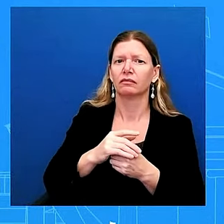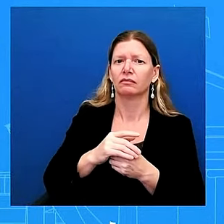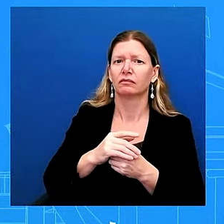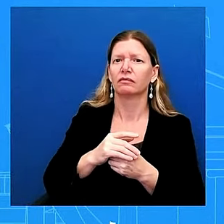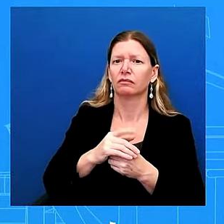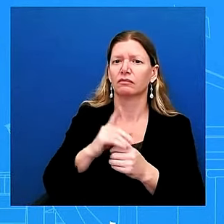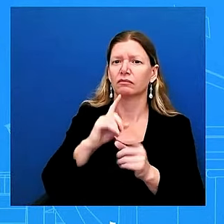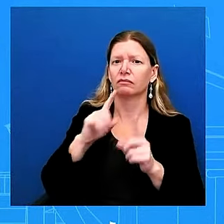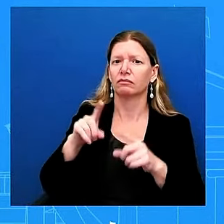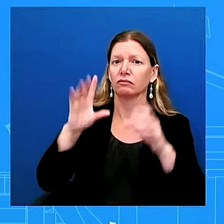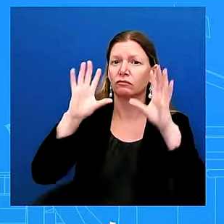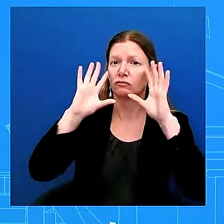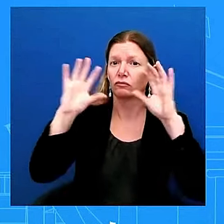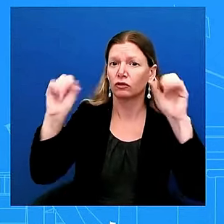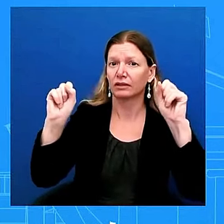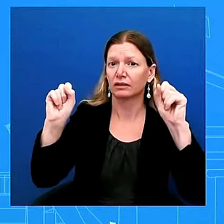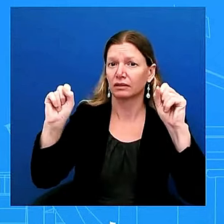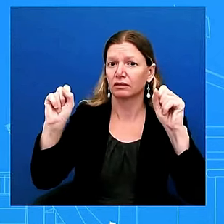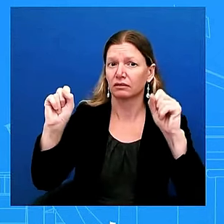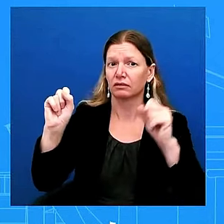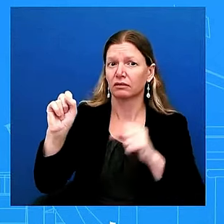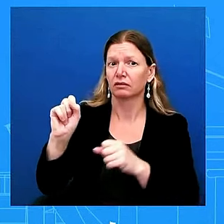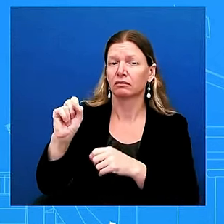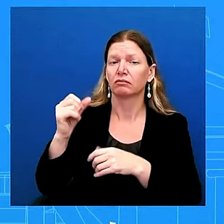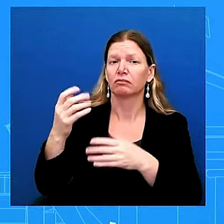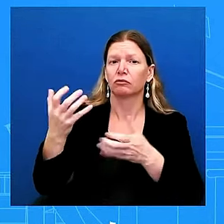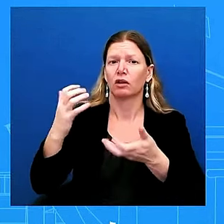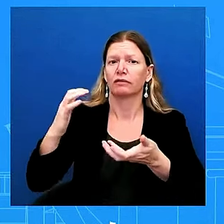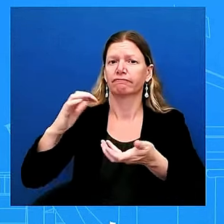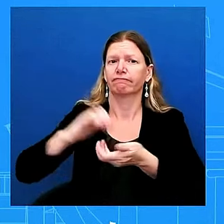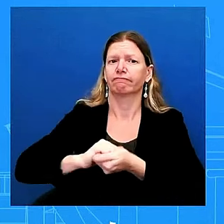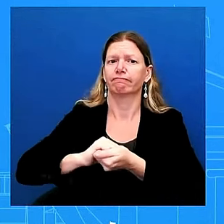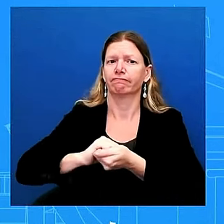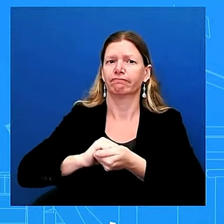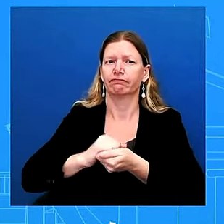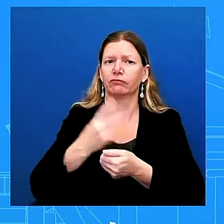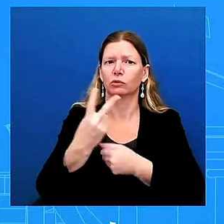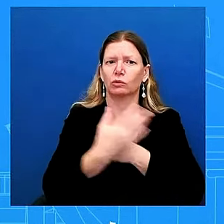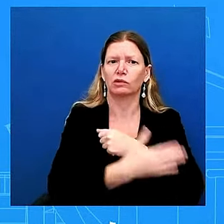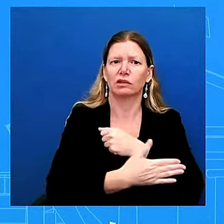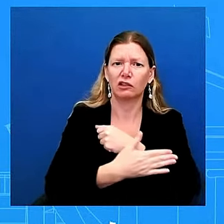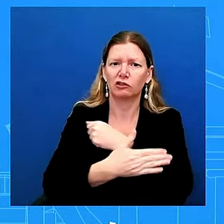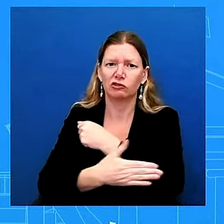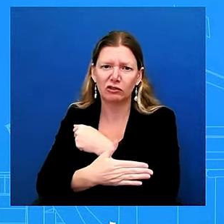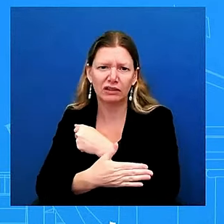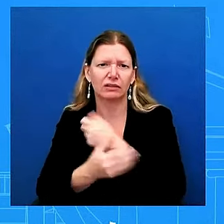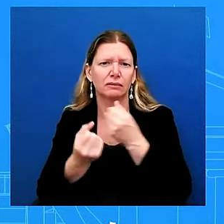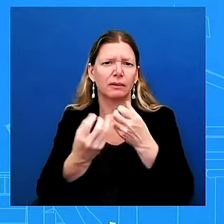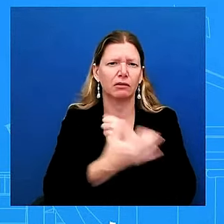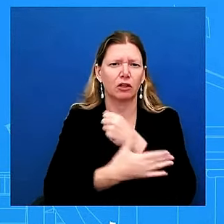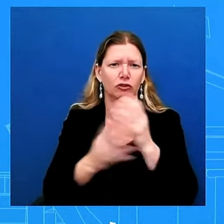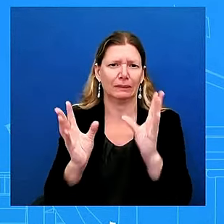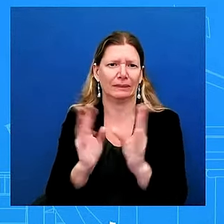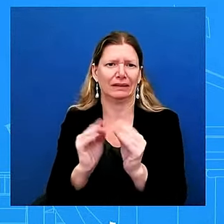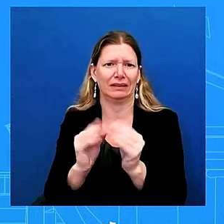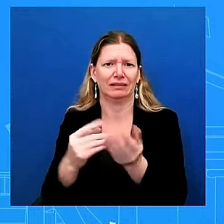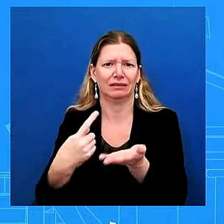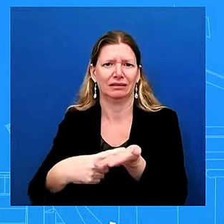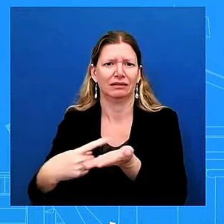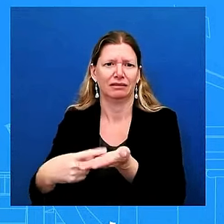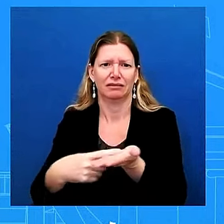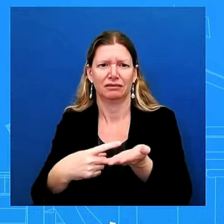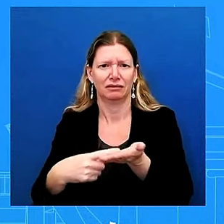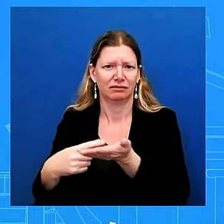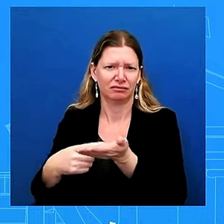to discuss increased collaboration of shared priorities including a signature project of g7 partnership for global infrastructure